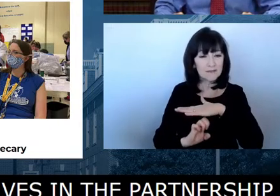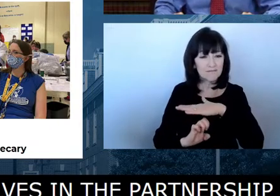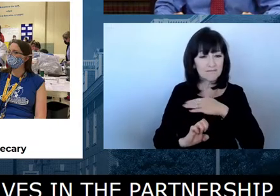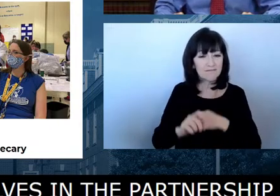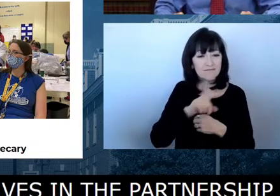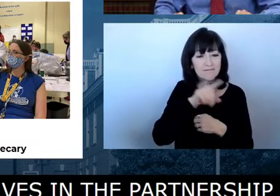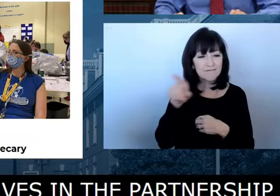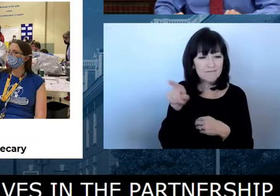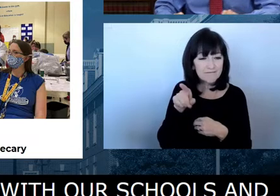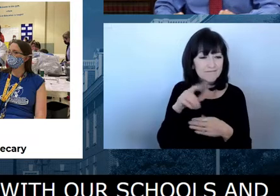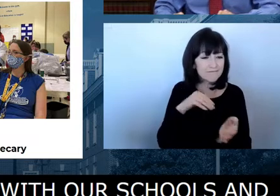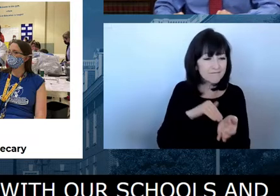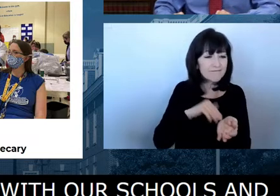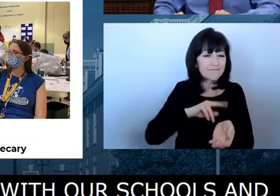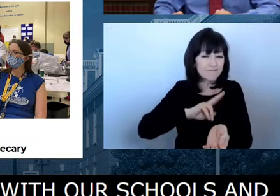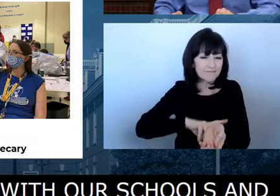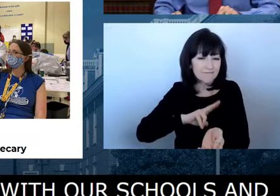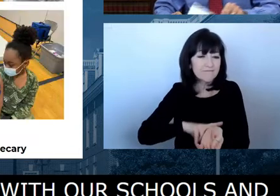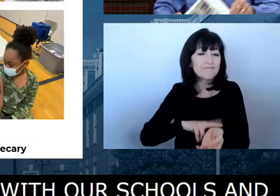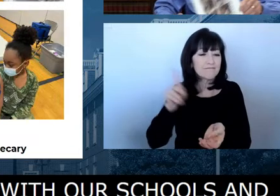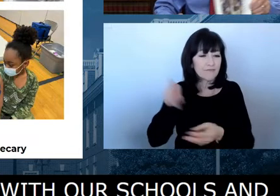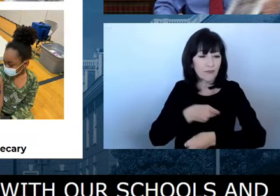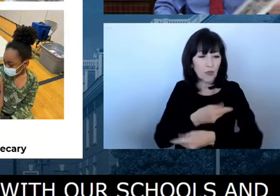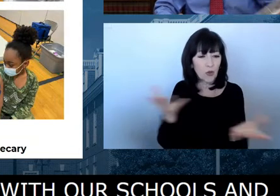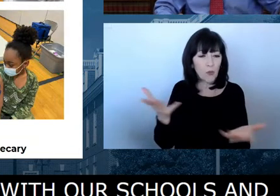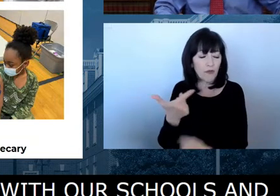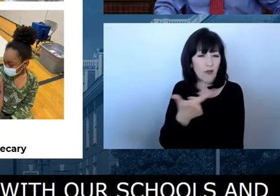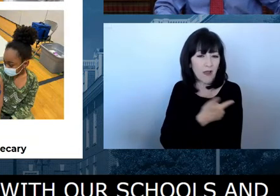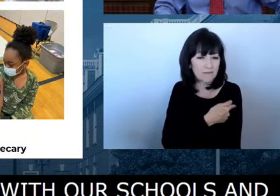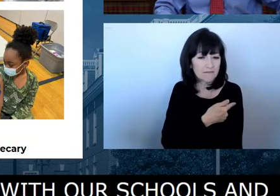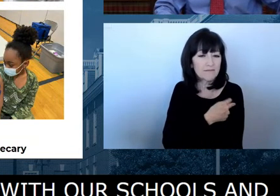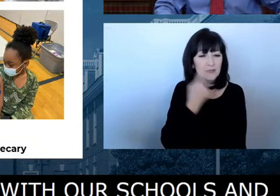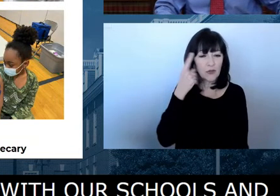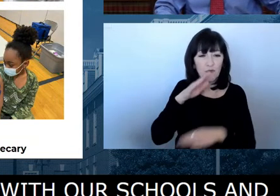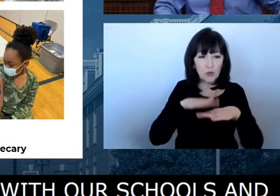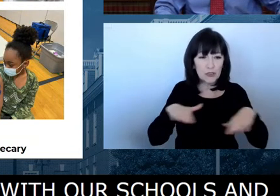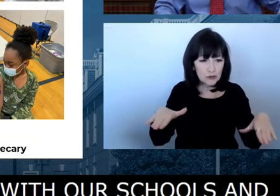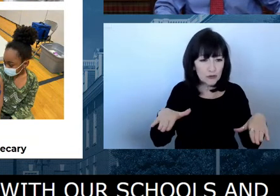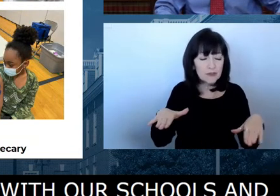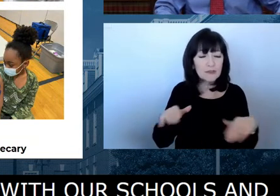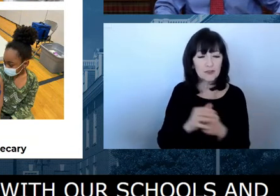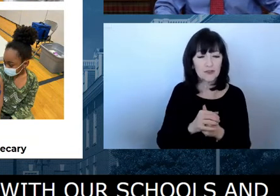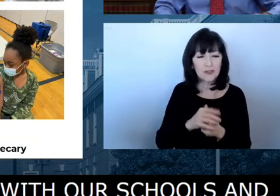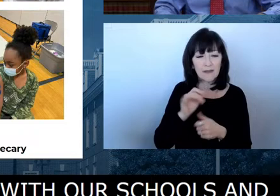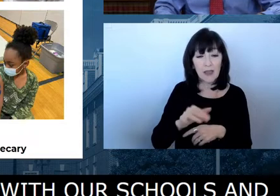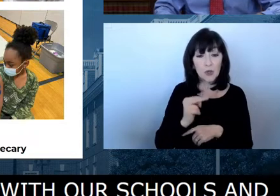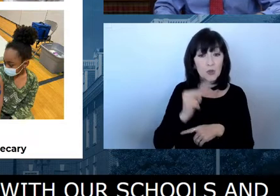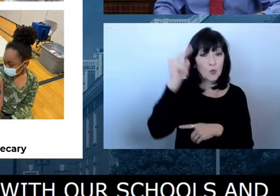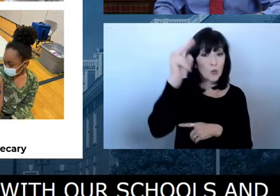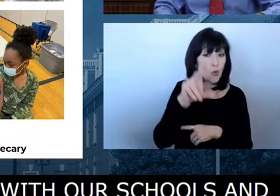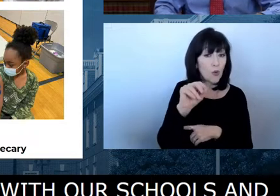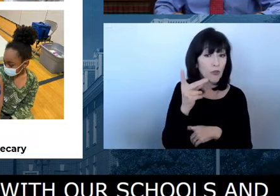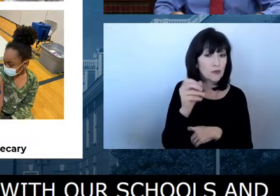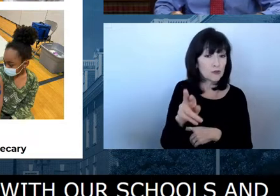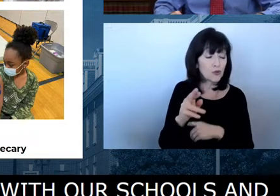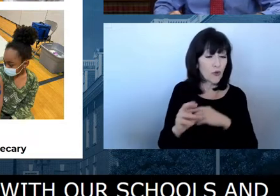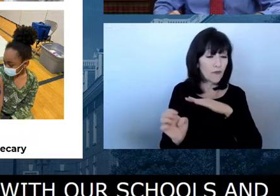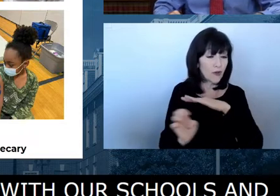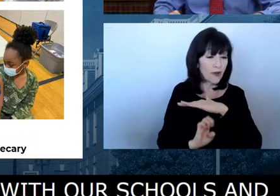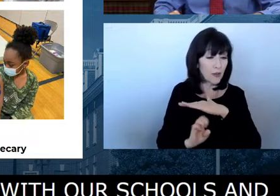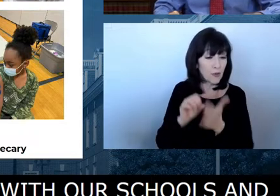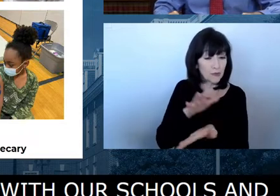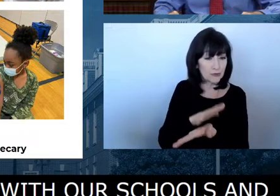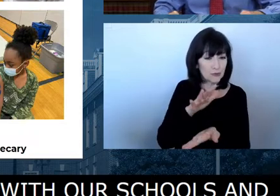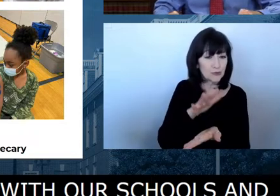professionals providing vaccinations for the children. North Dover Elementary, there's the team there providing